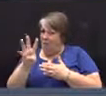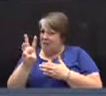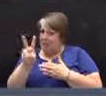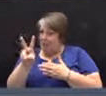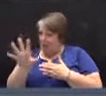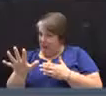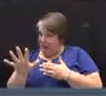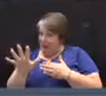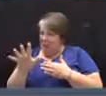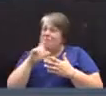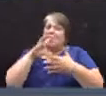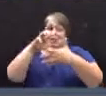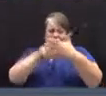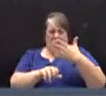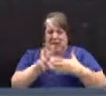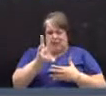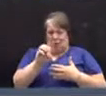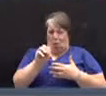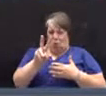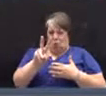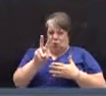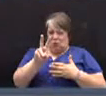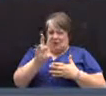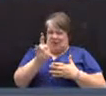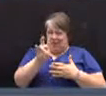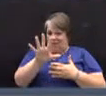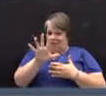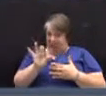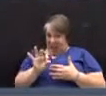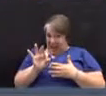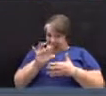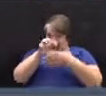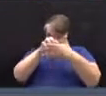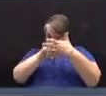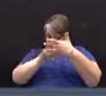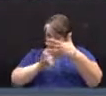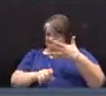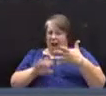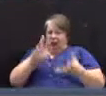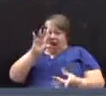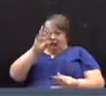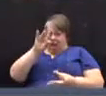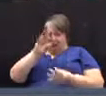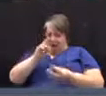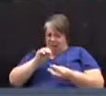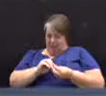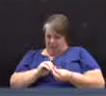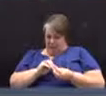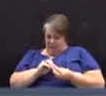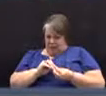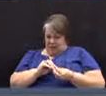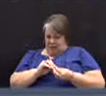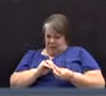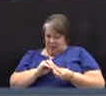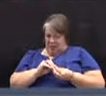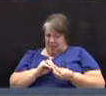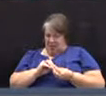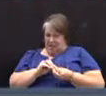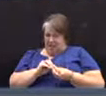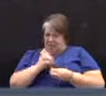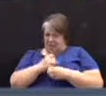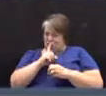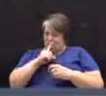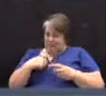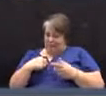$602,759, I come up with, just to make sure I don't